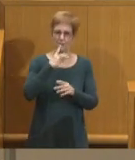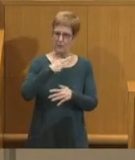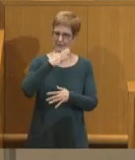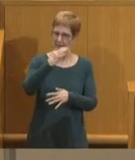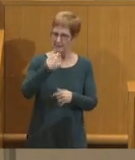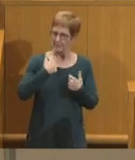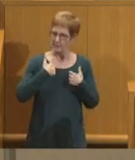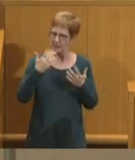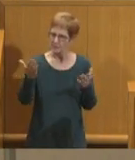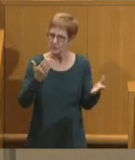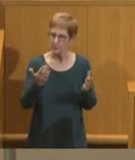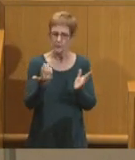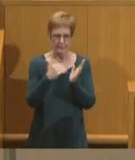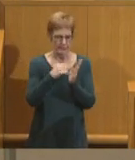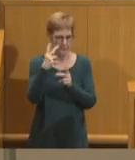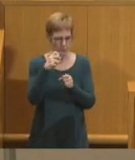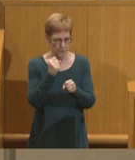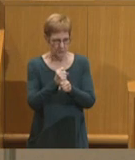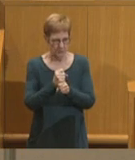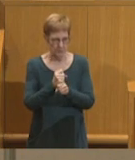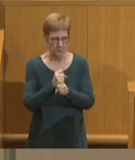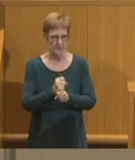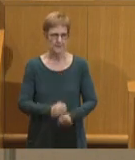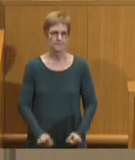me to serve for another two years.